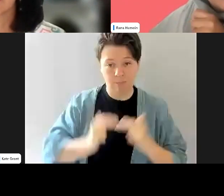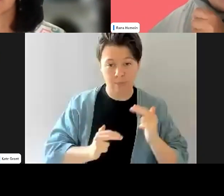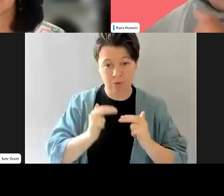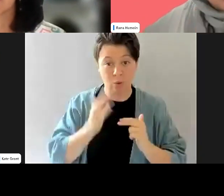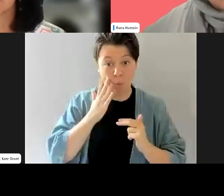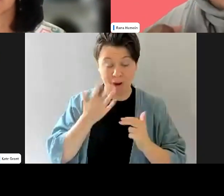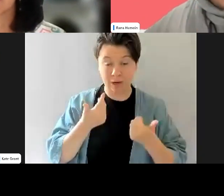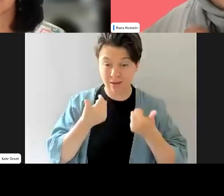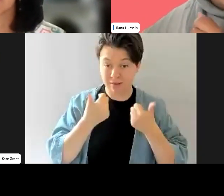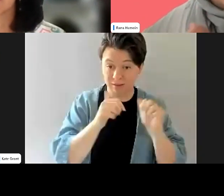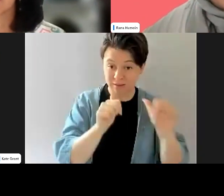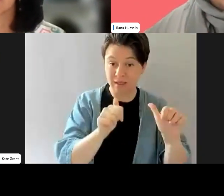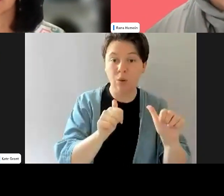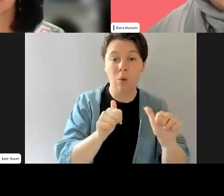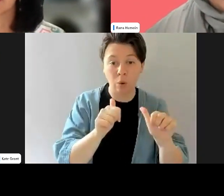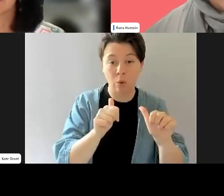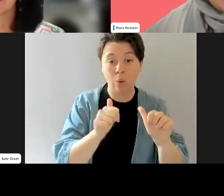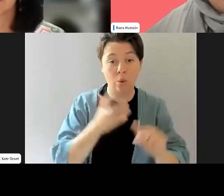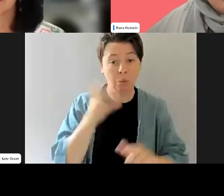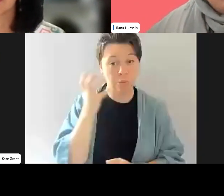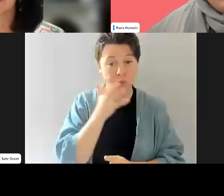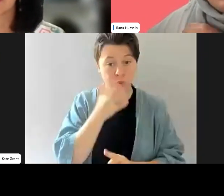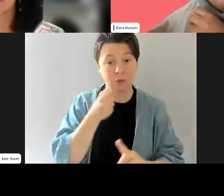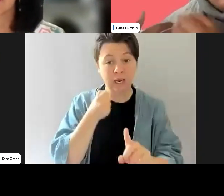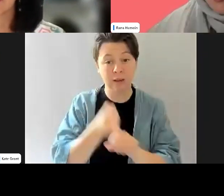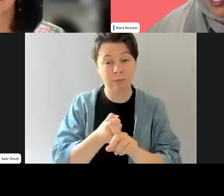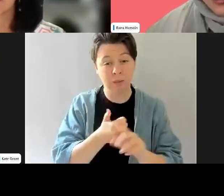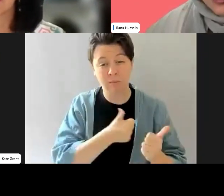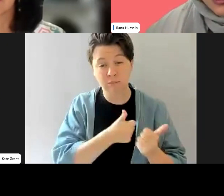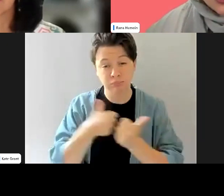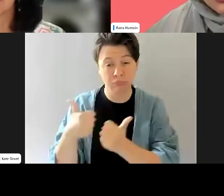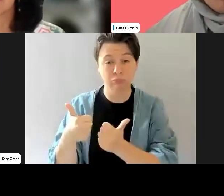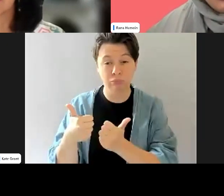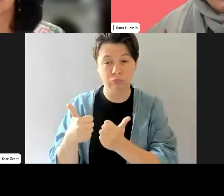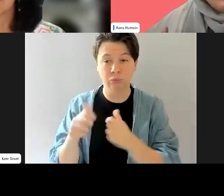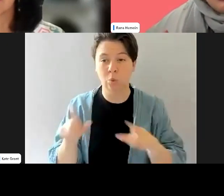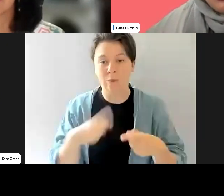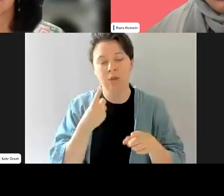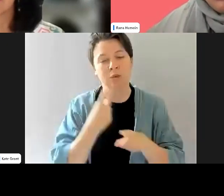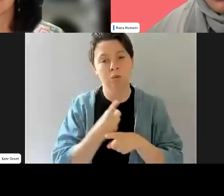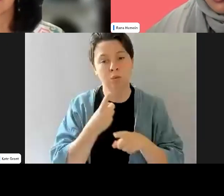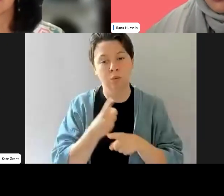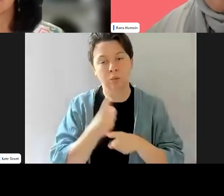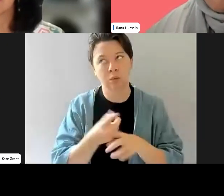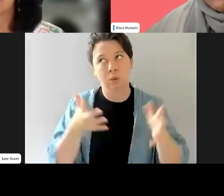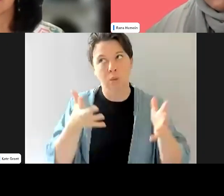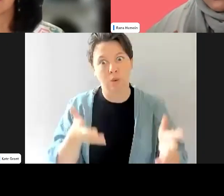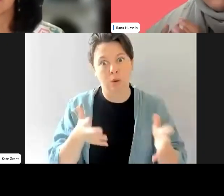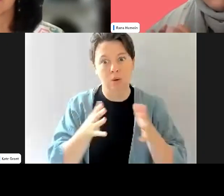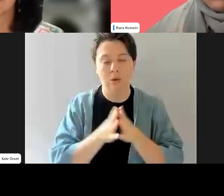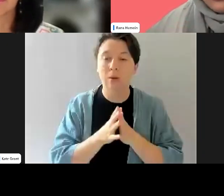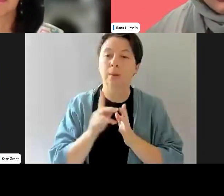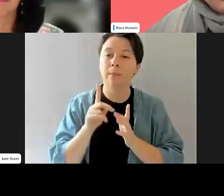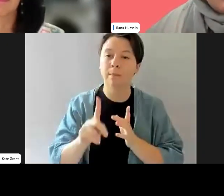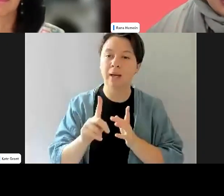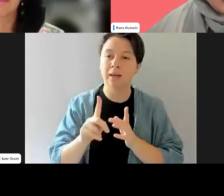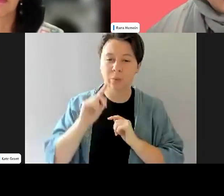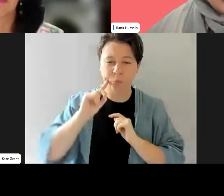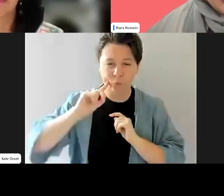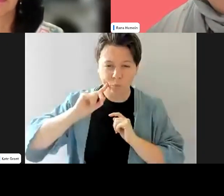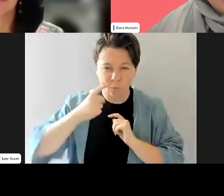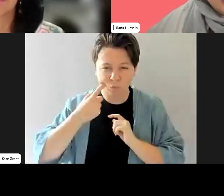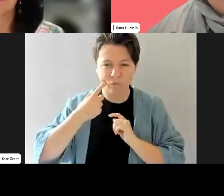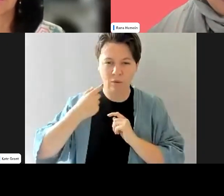And it's the actual thing that changes things up. You know, we talk about this topic a lot, um, but it's that intentional